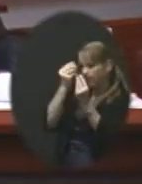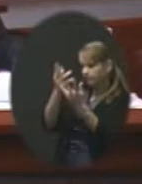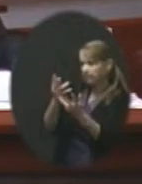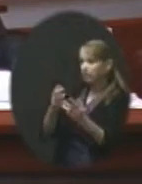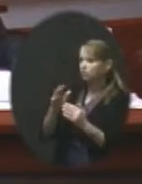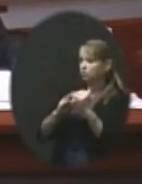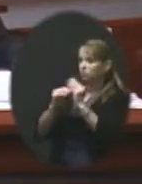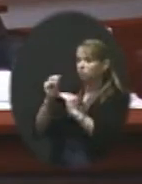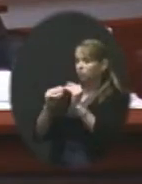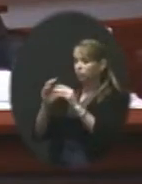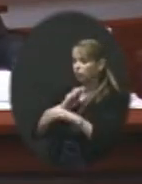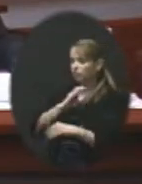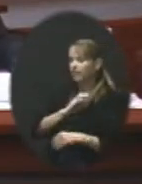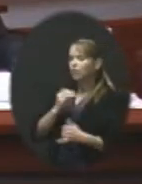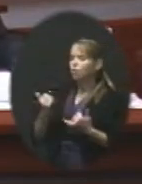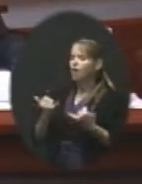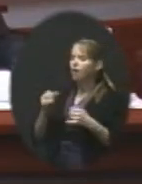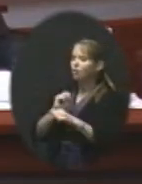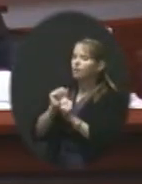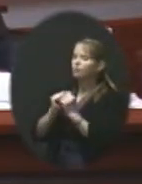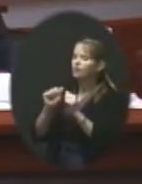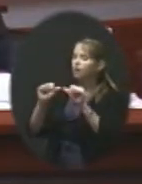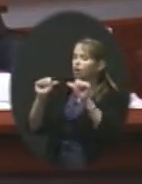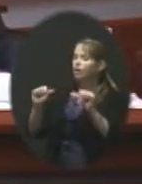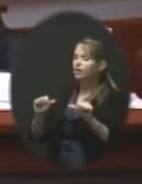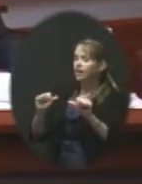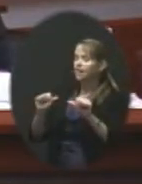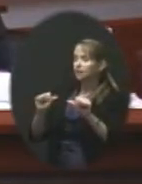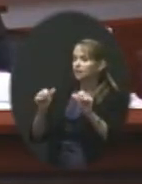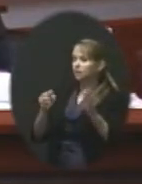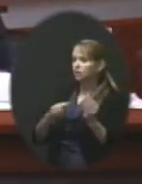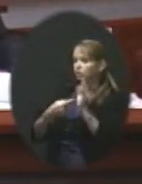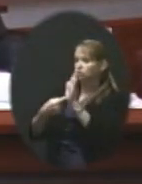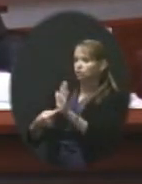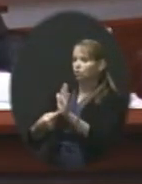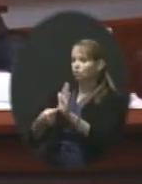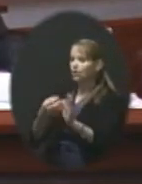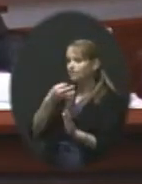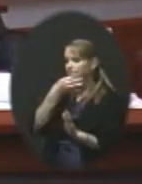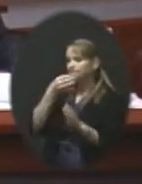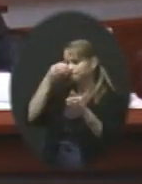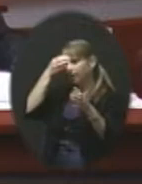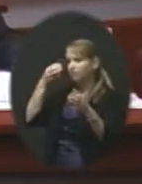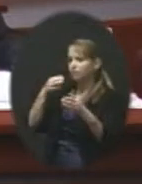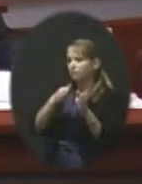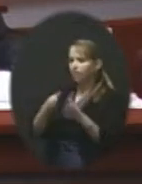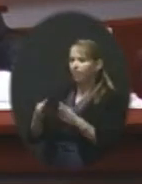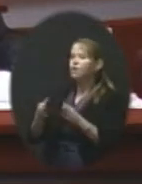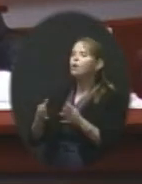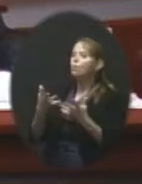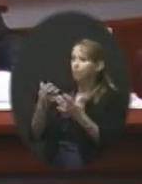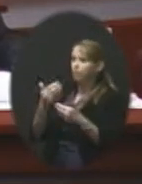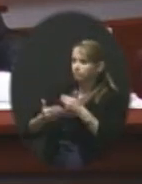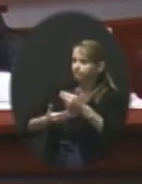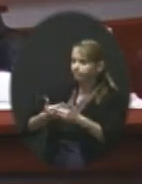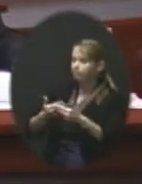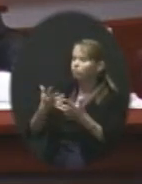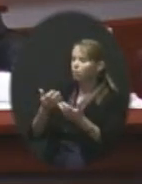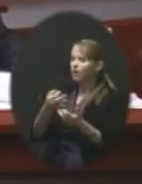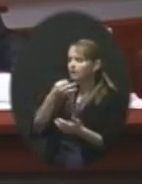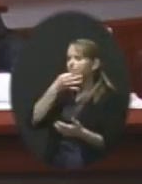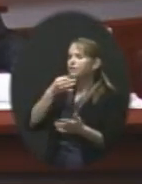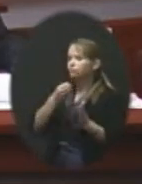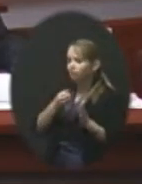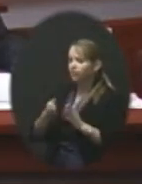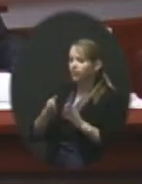working with an architect to bring a master plan to you. We heard that very clearly from you that we want to get going on this project. We want to have a master plan so we know all the